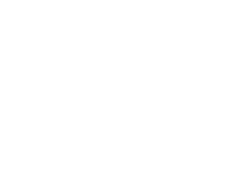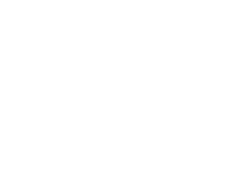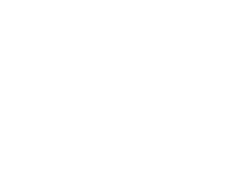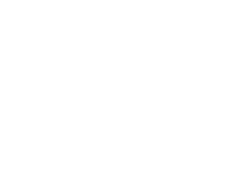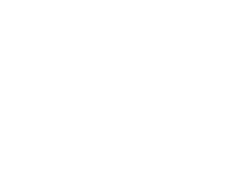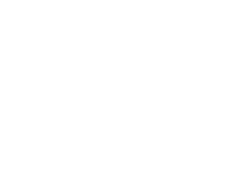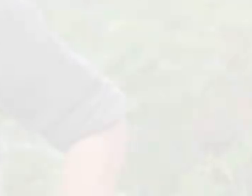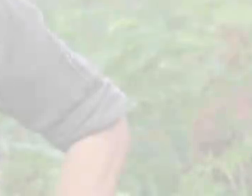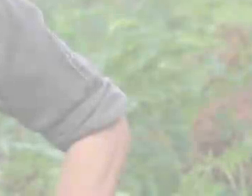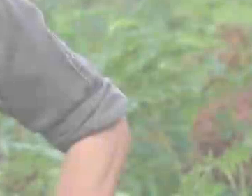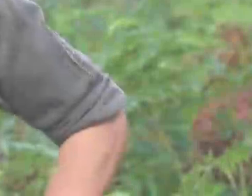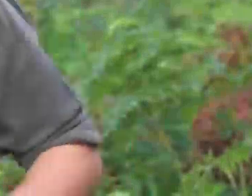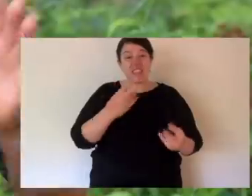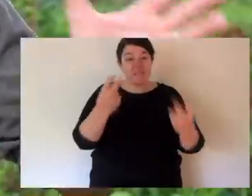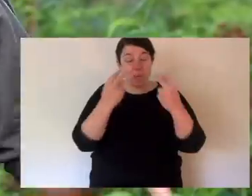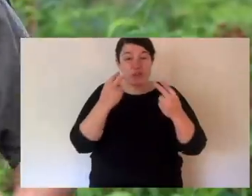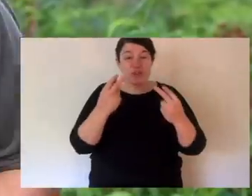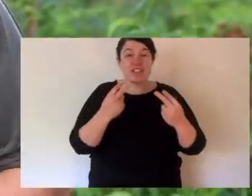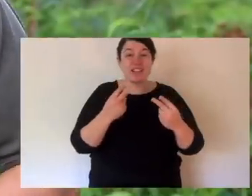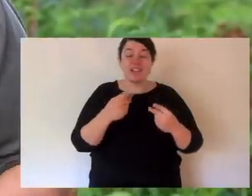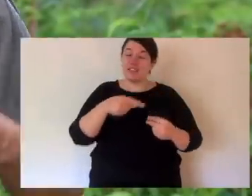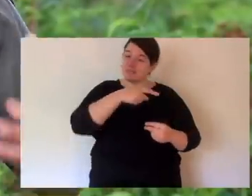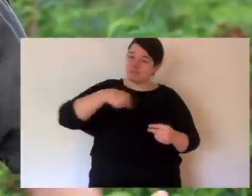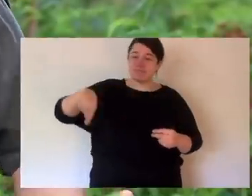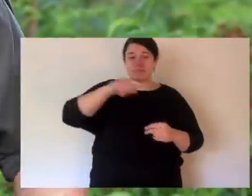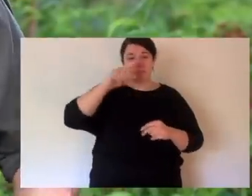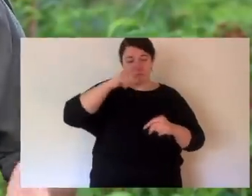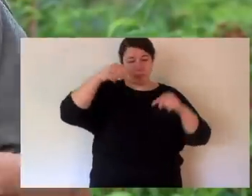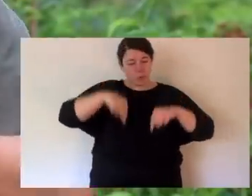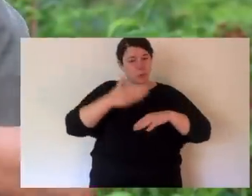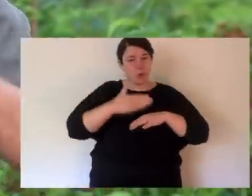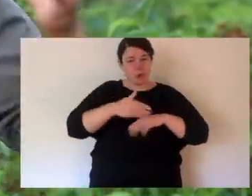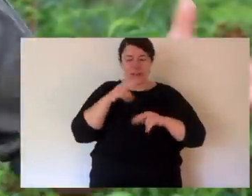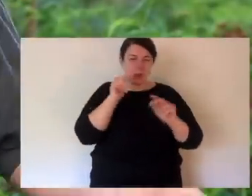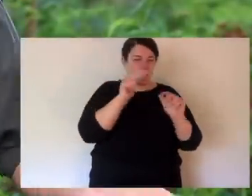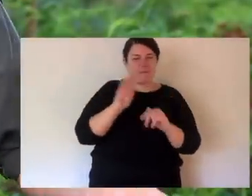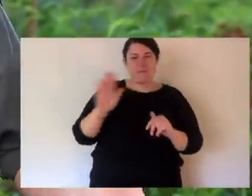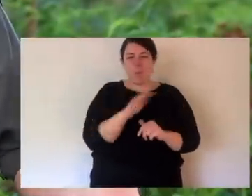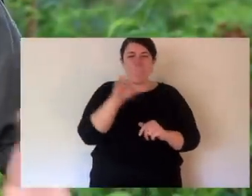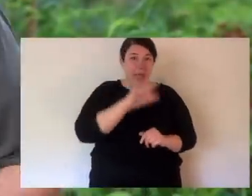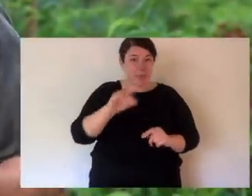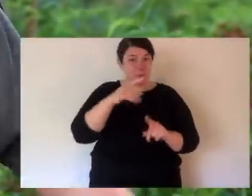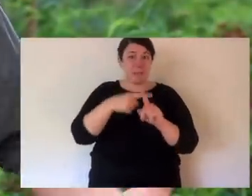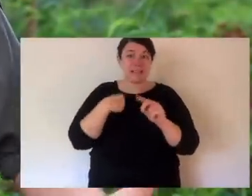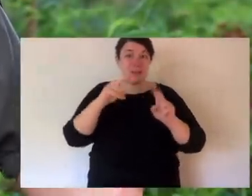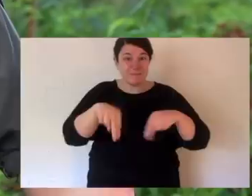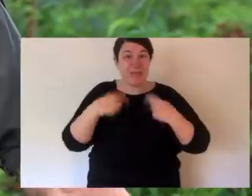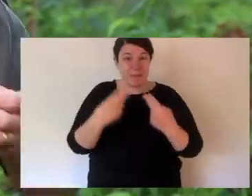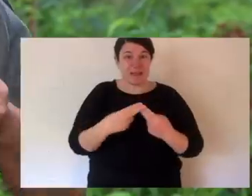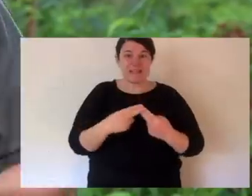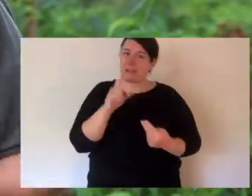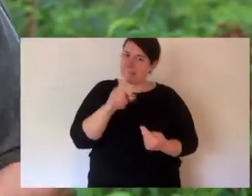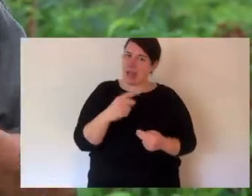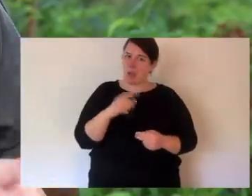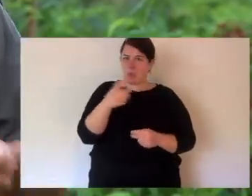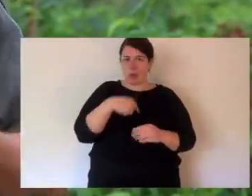Australia. Thanks for watching, everyone. The Keepers and I are looking after all of our animals and our families. But